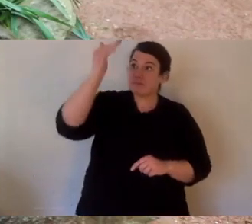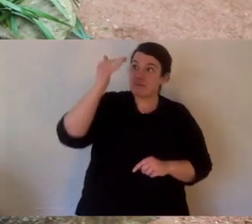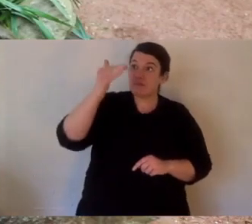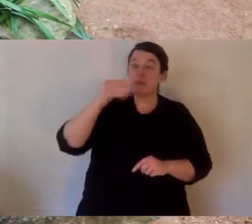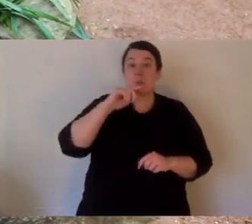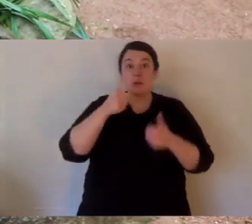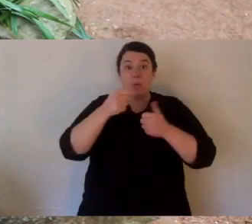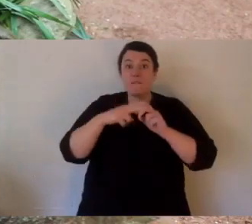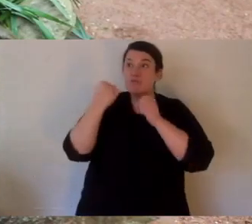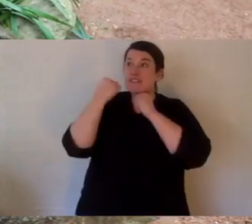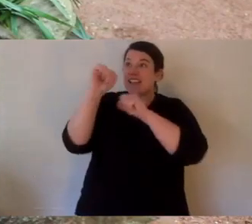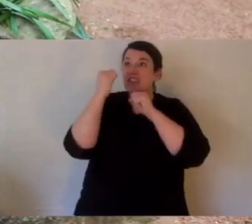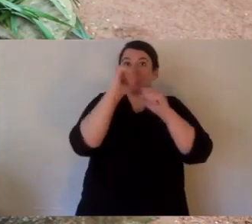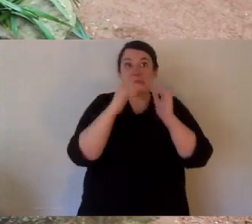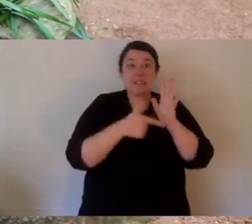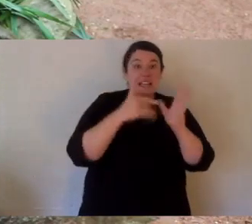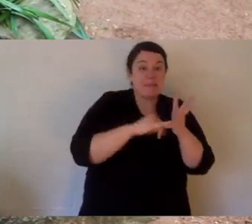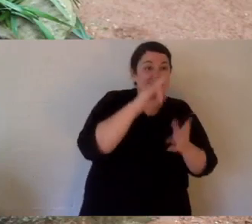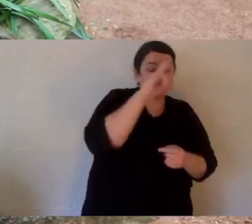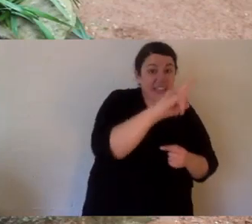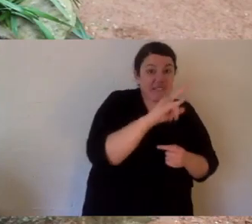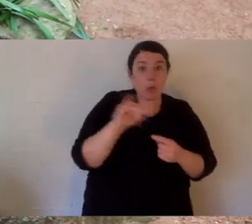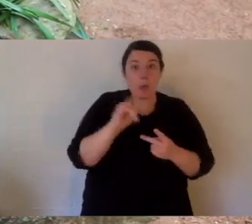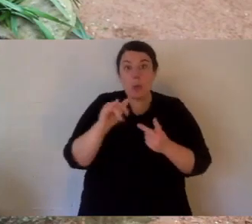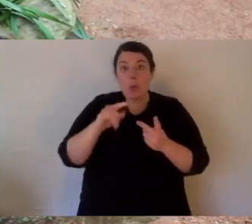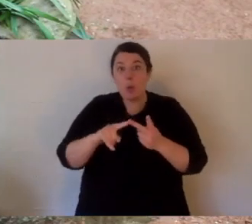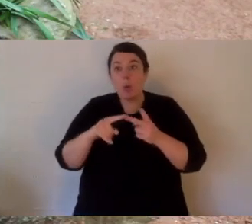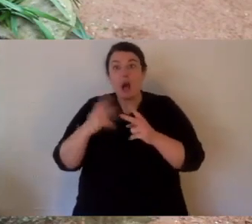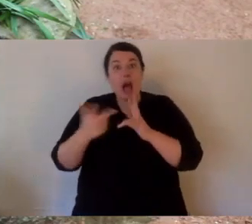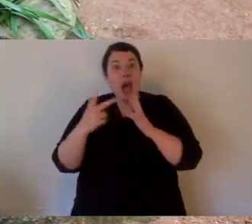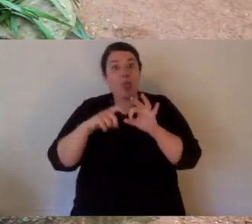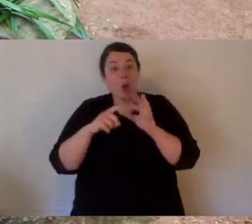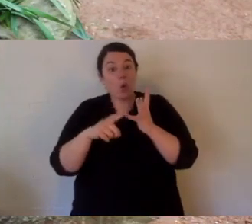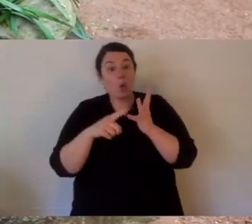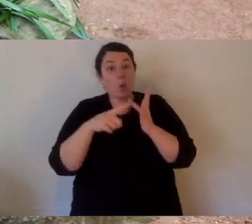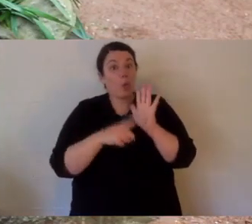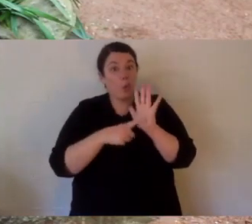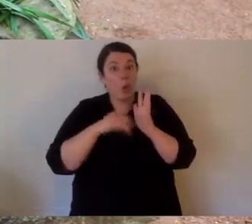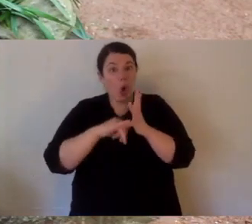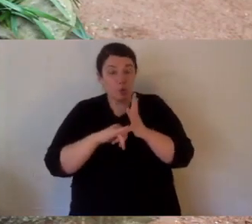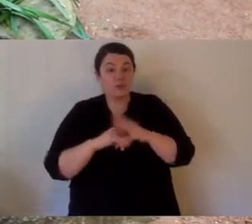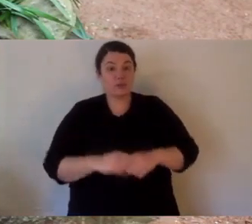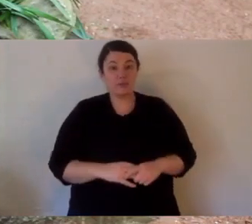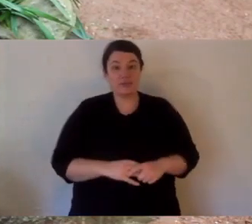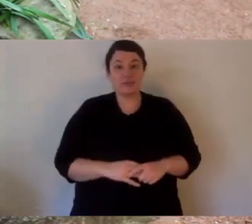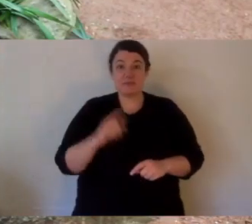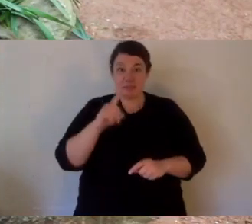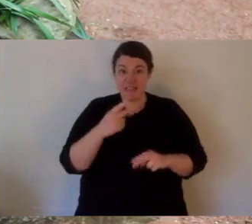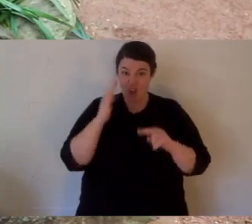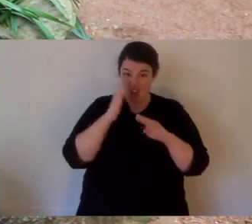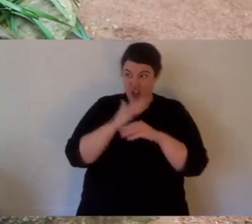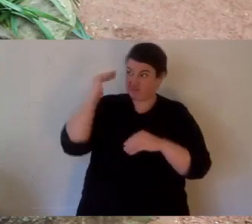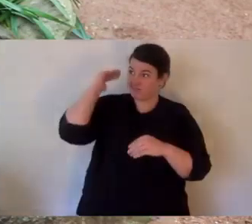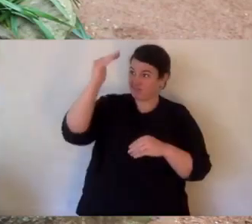Europeans. And this might have worked many years ago as protection from predators from Tasmanian devils, or